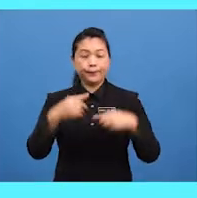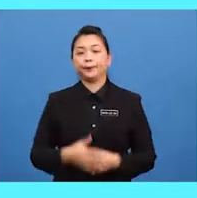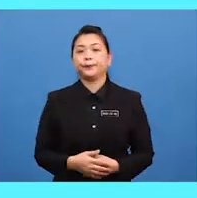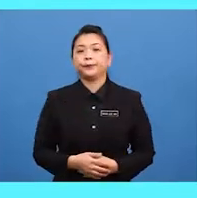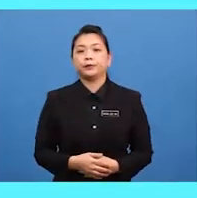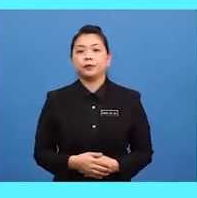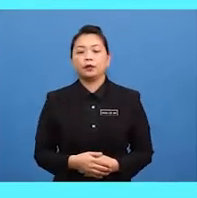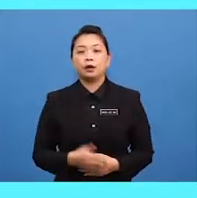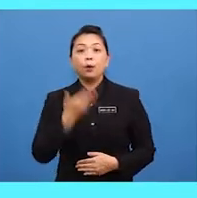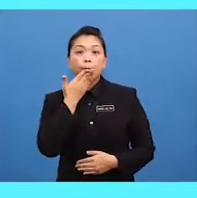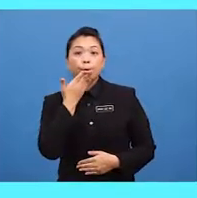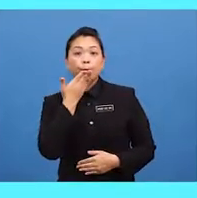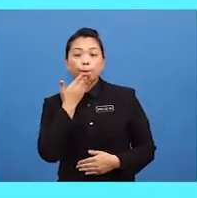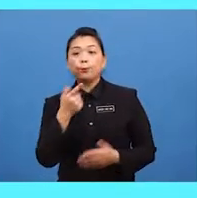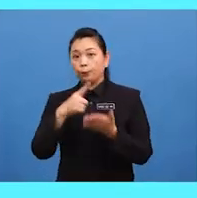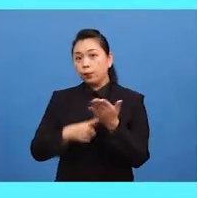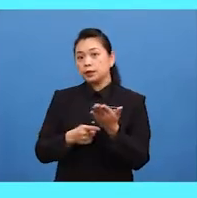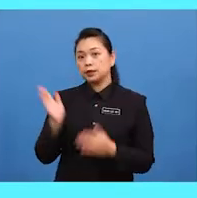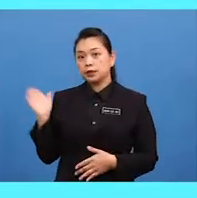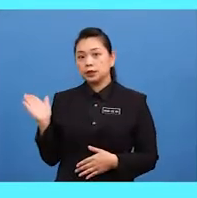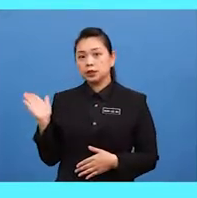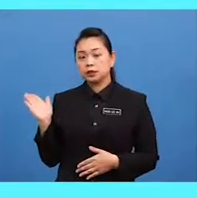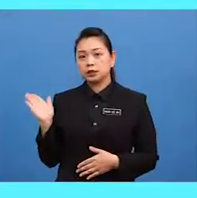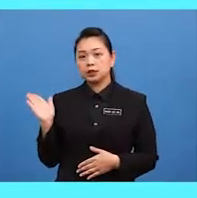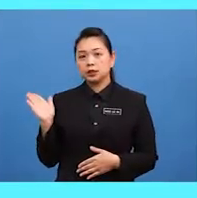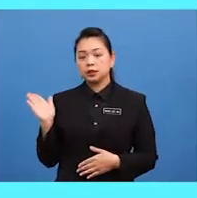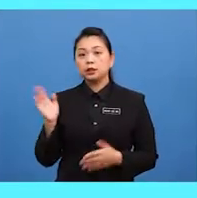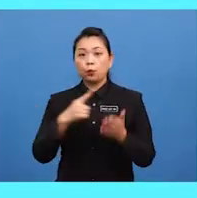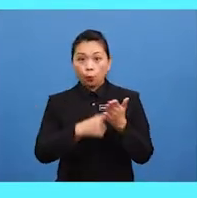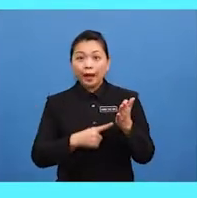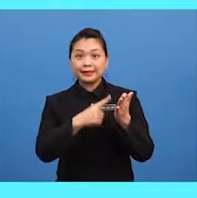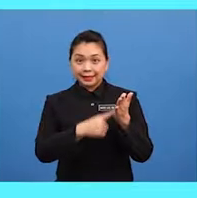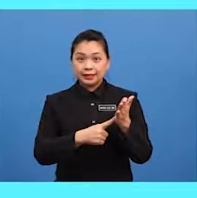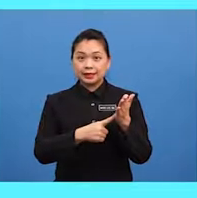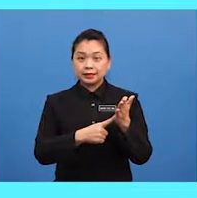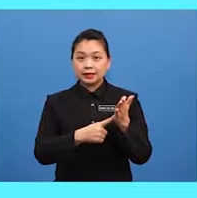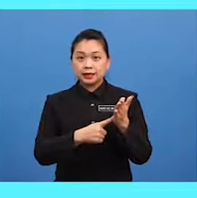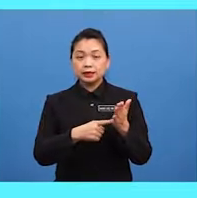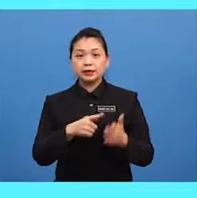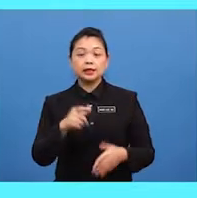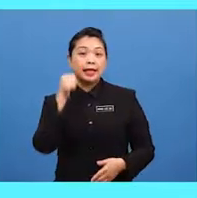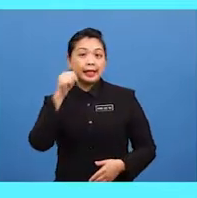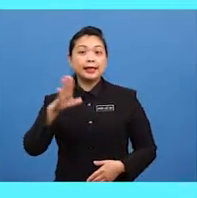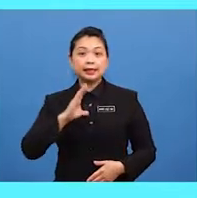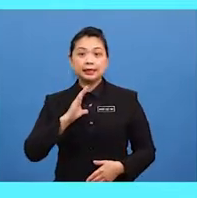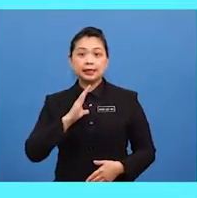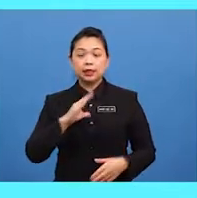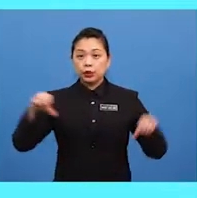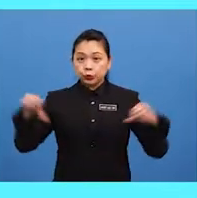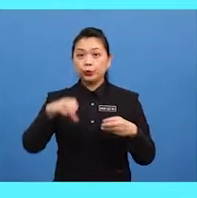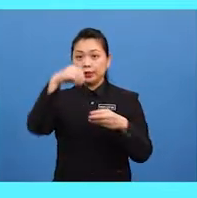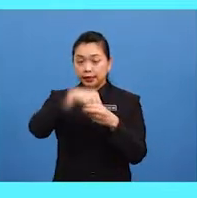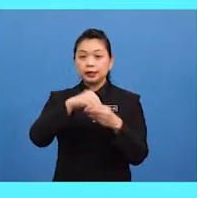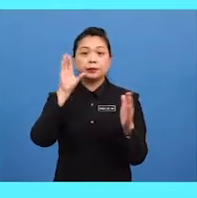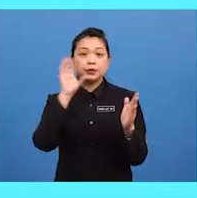oh what are the elderly lady and young girl doing in this picture look